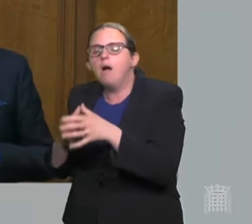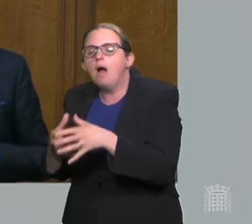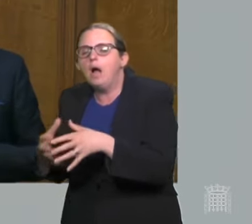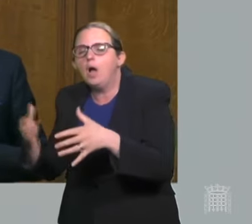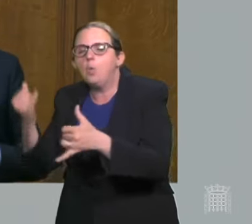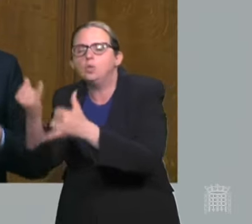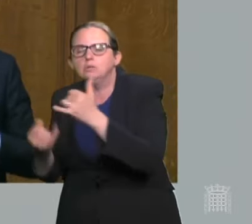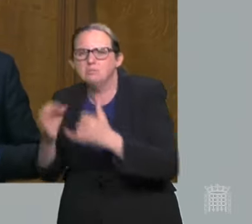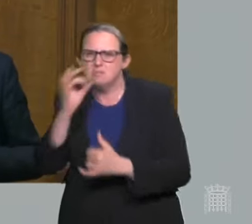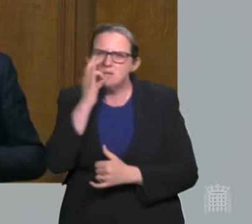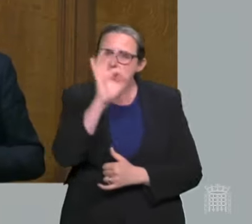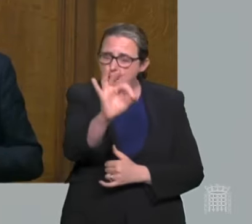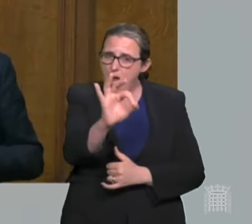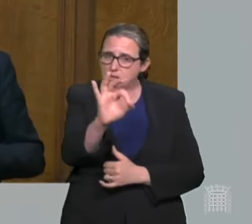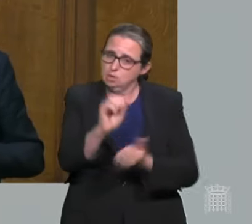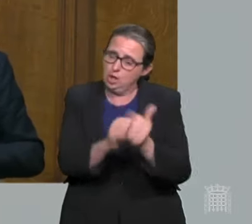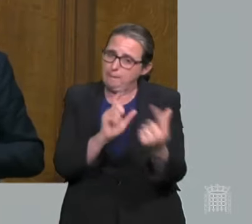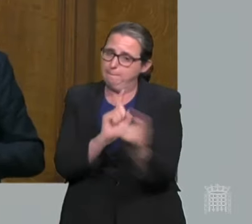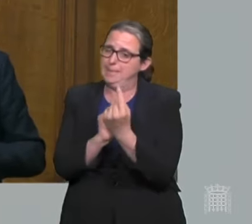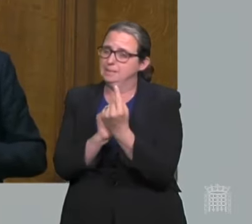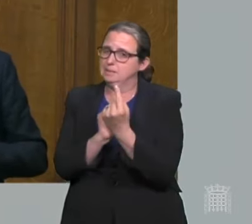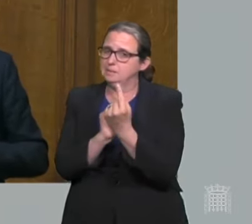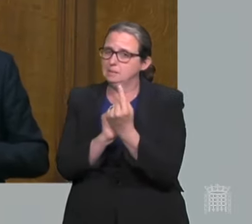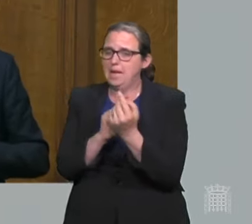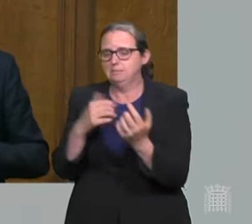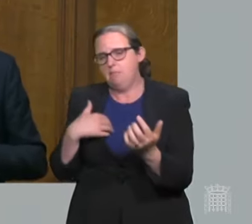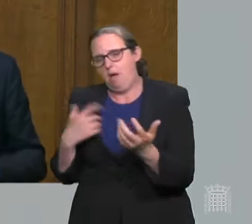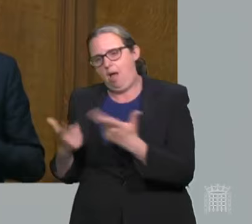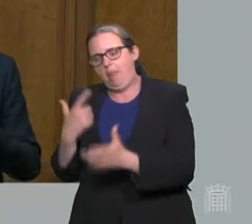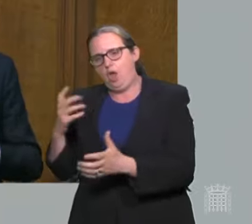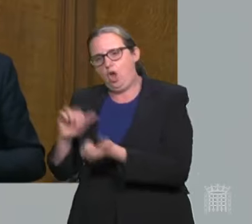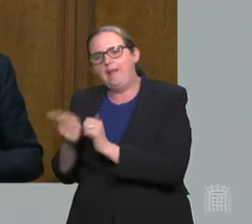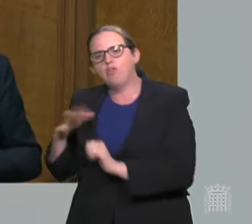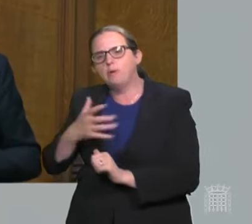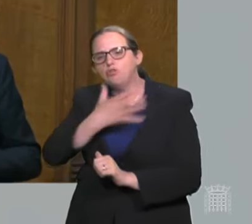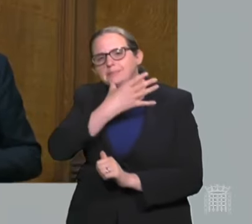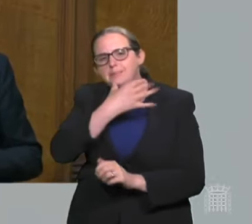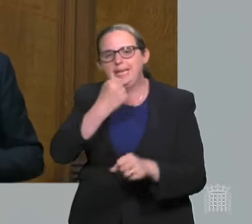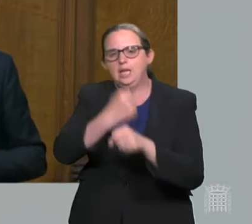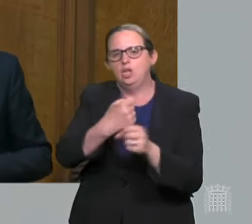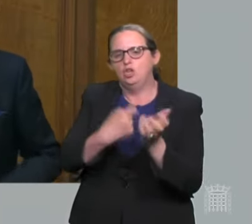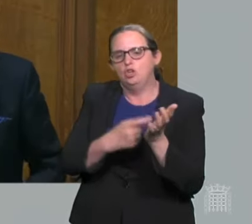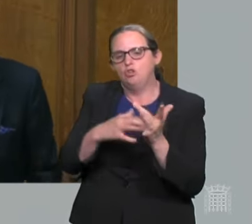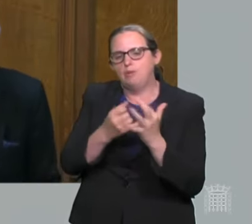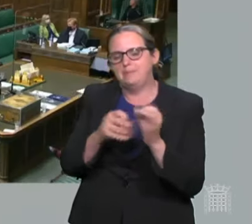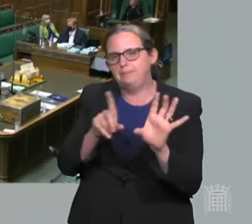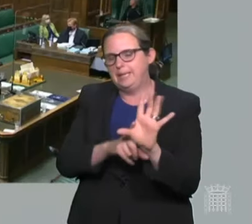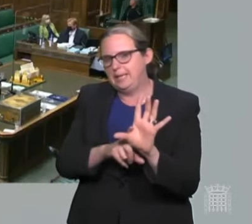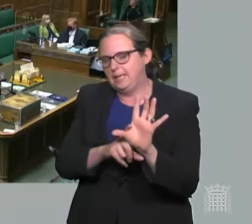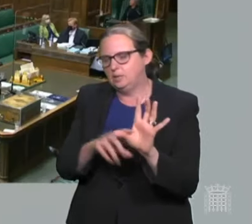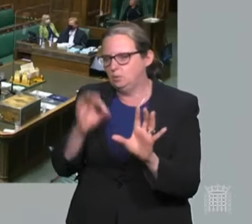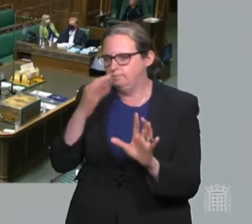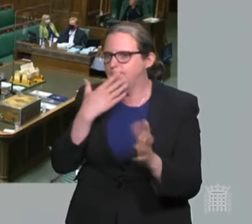my Honourable Friend meet with me and my Honourable Friend from Grimsby to discuss whether additional support and resources is required?